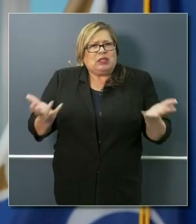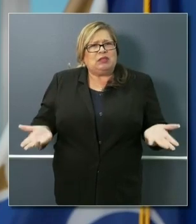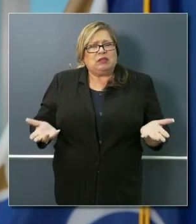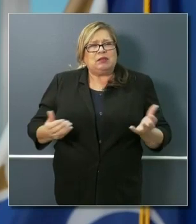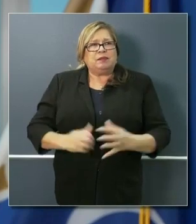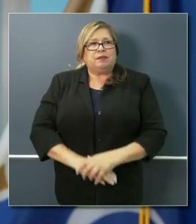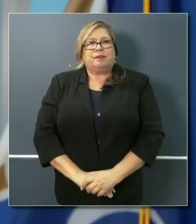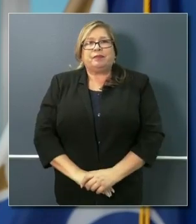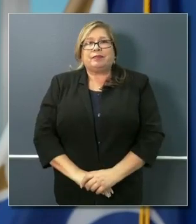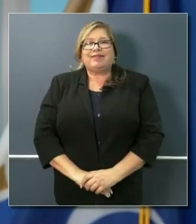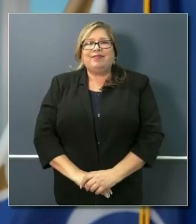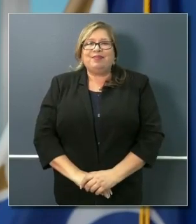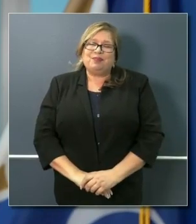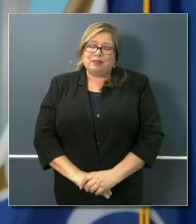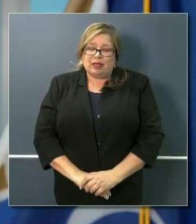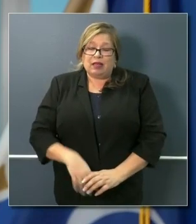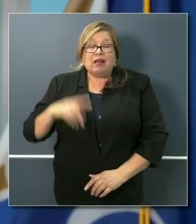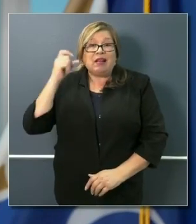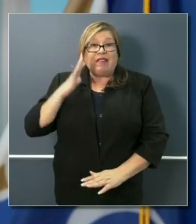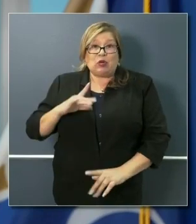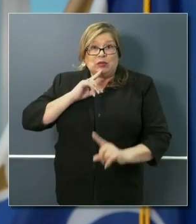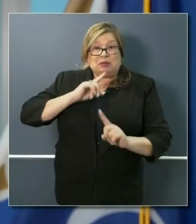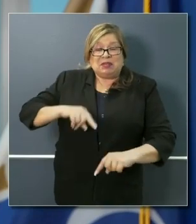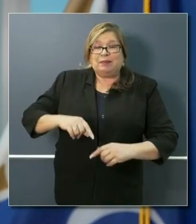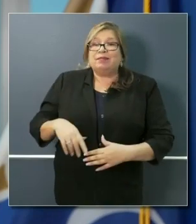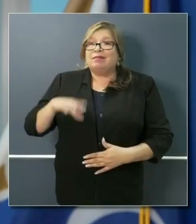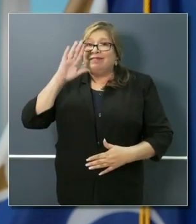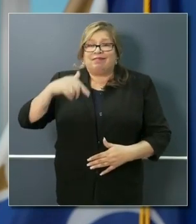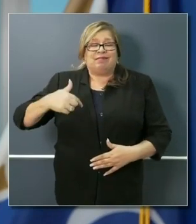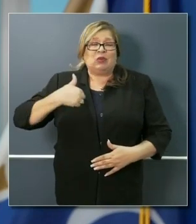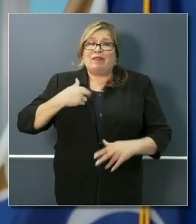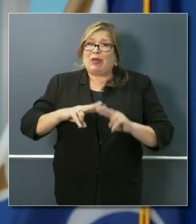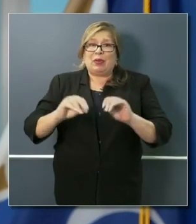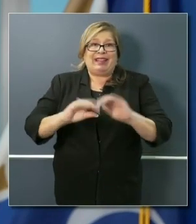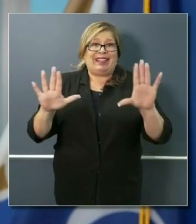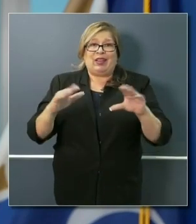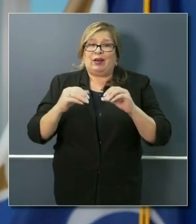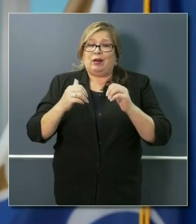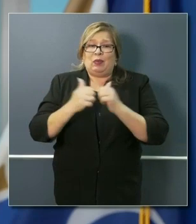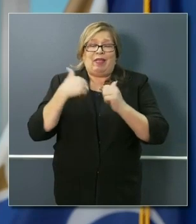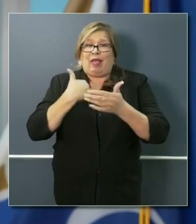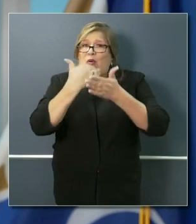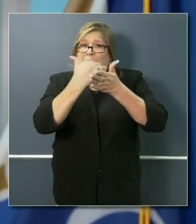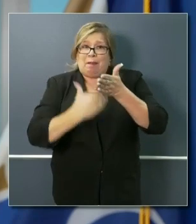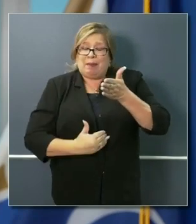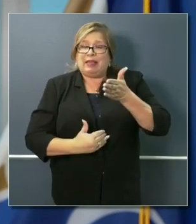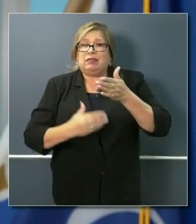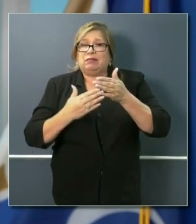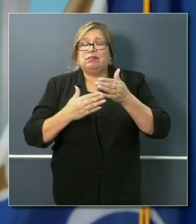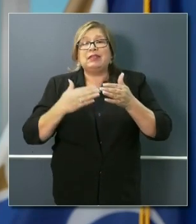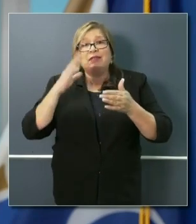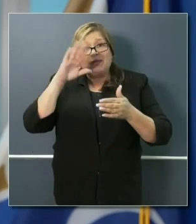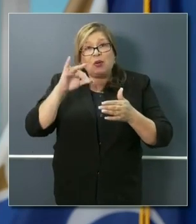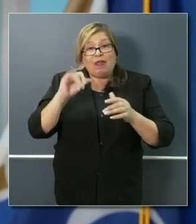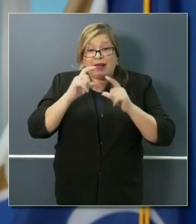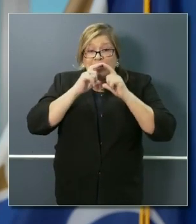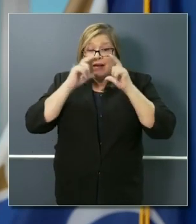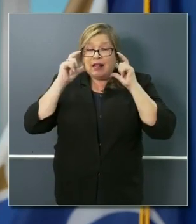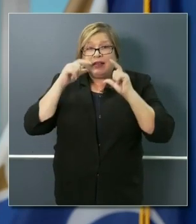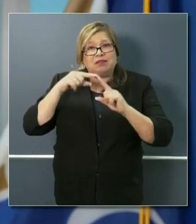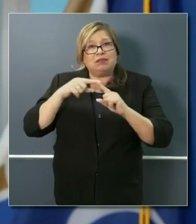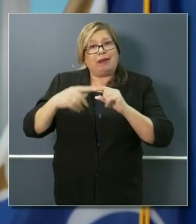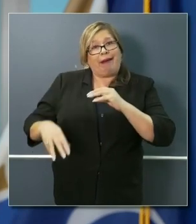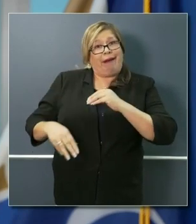in our message. No ambiguity, absolute clarity for a state to put out guidance saying that the masks are additive, not a